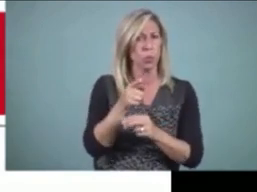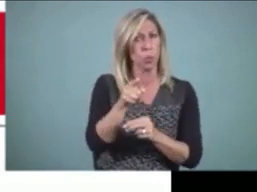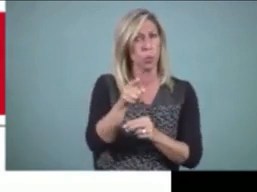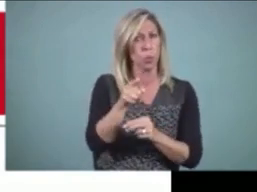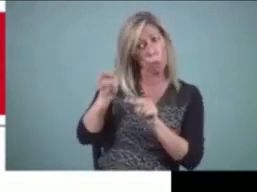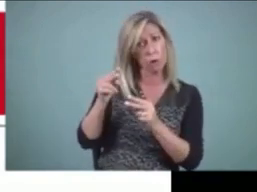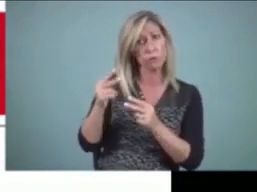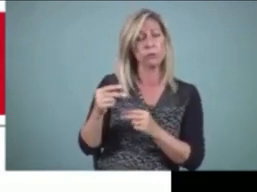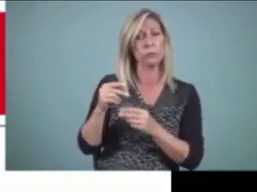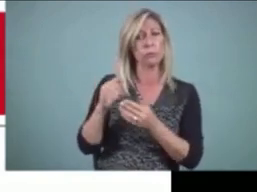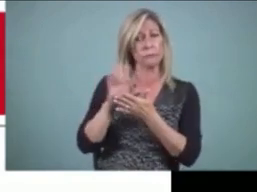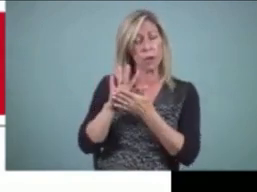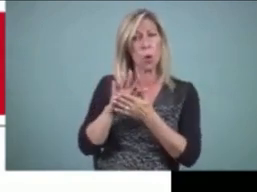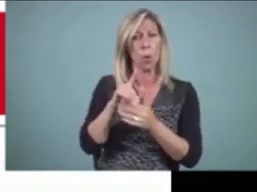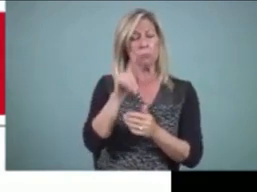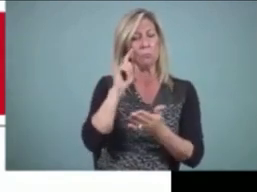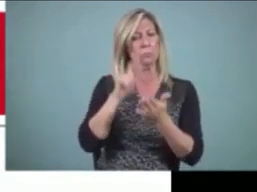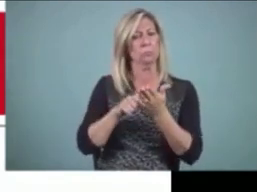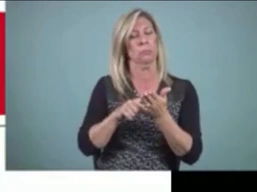and hard of hearing students.